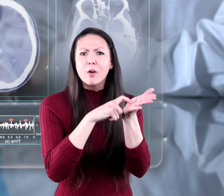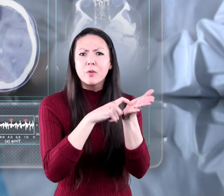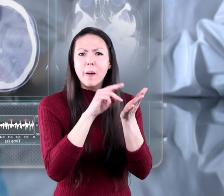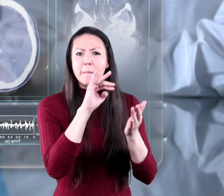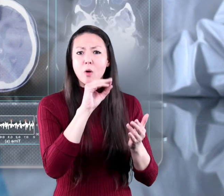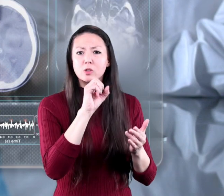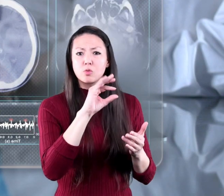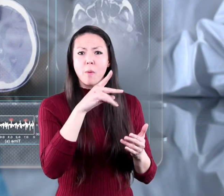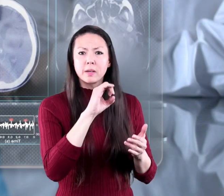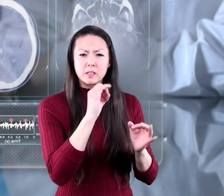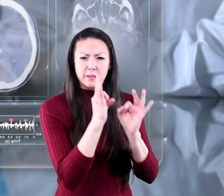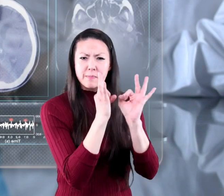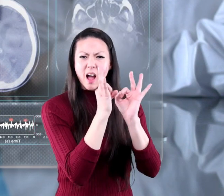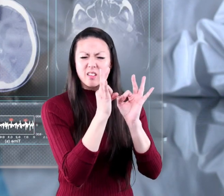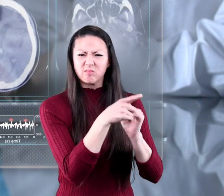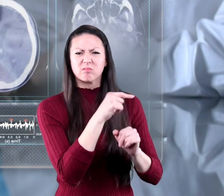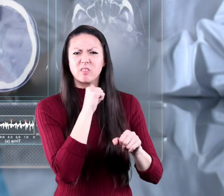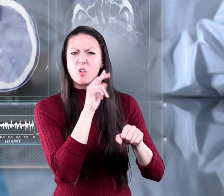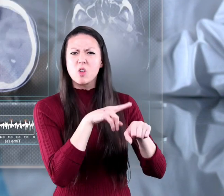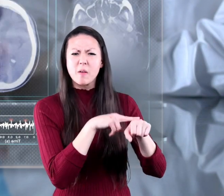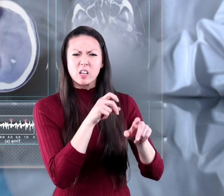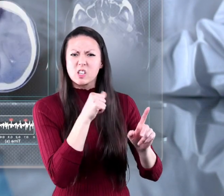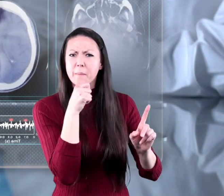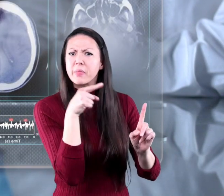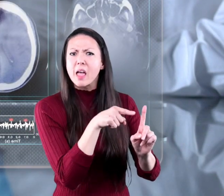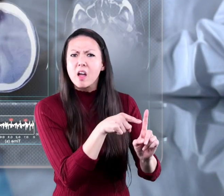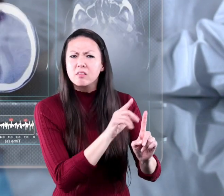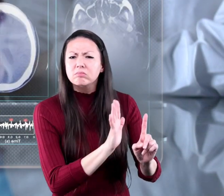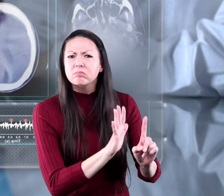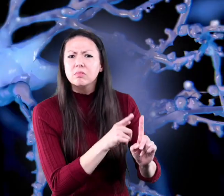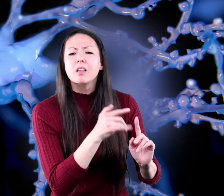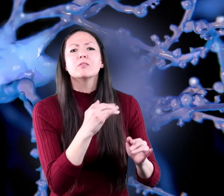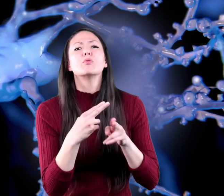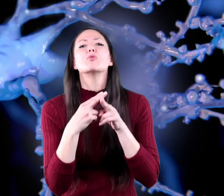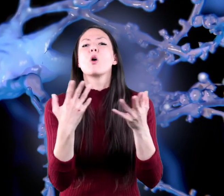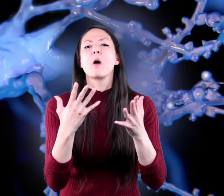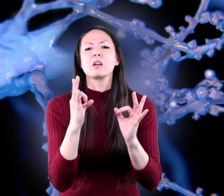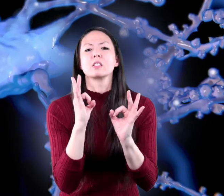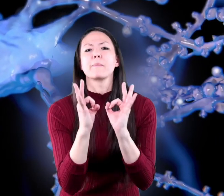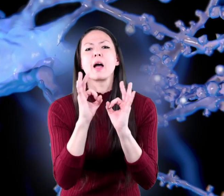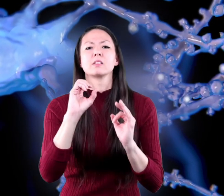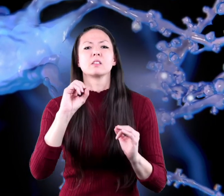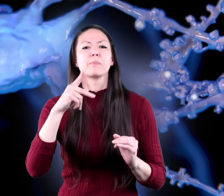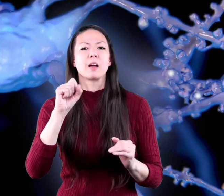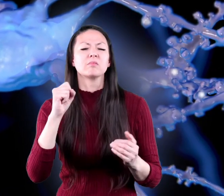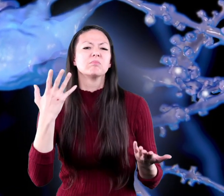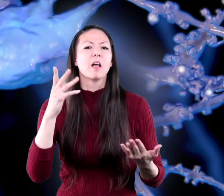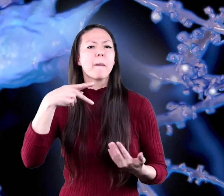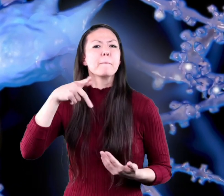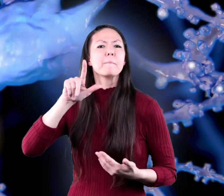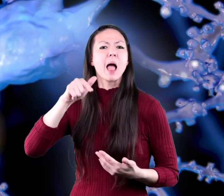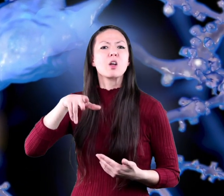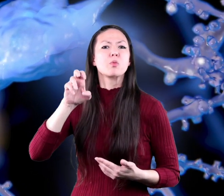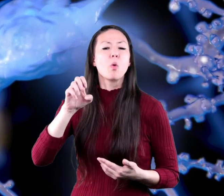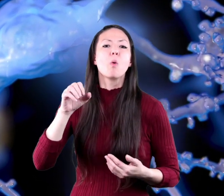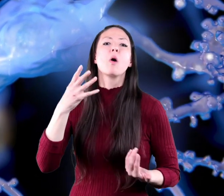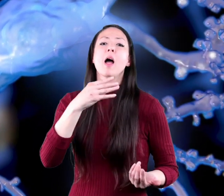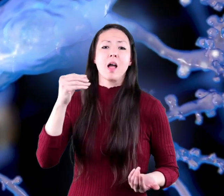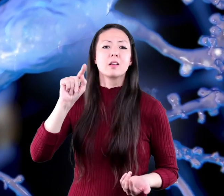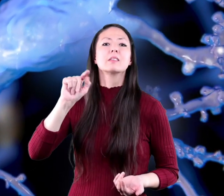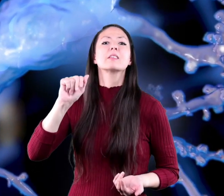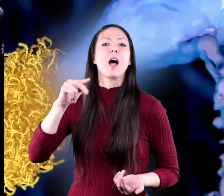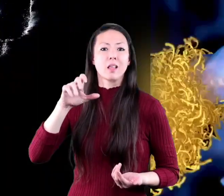spots that weren't normal and shouldn't be there he called the spots plaques and tangles